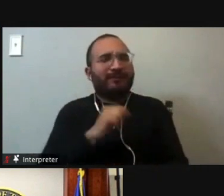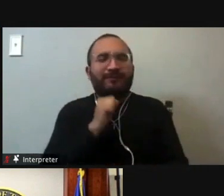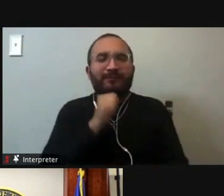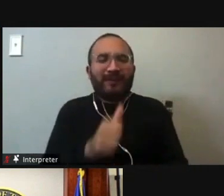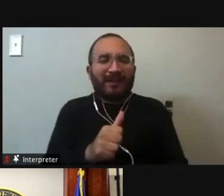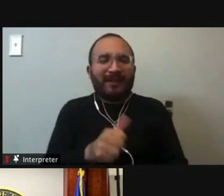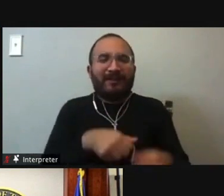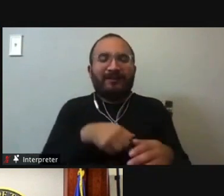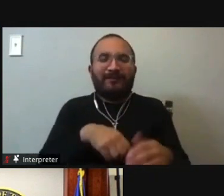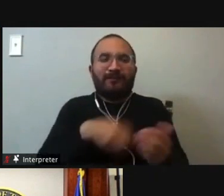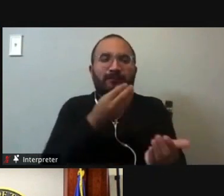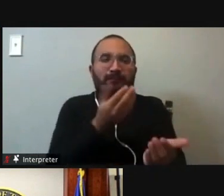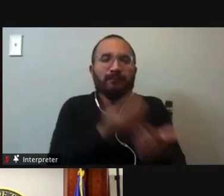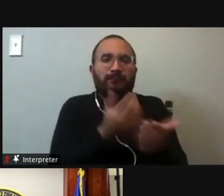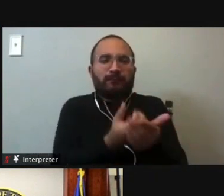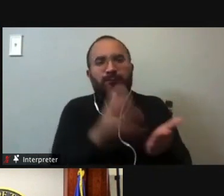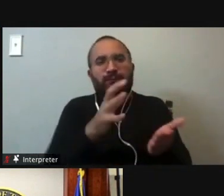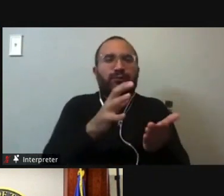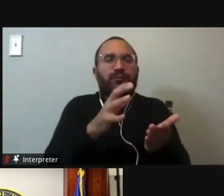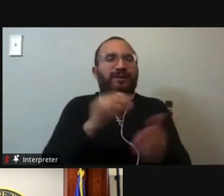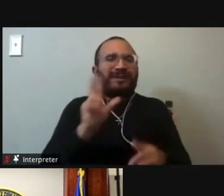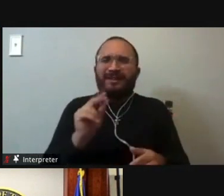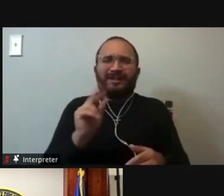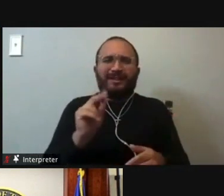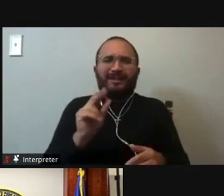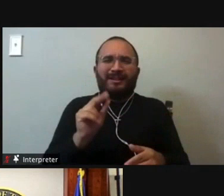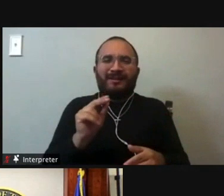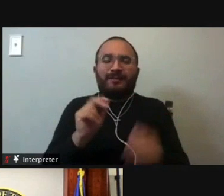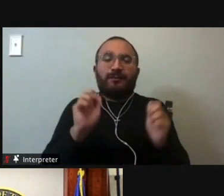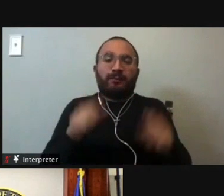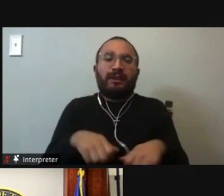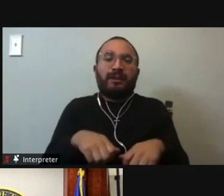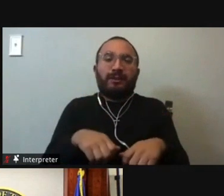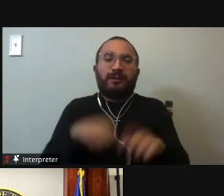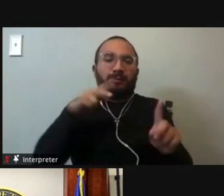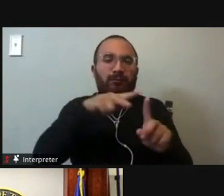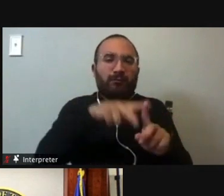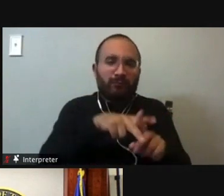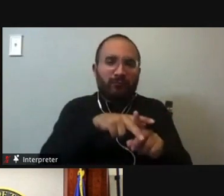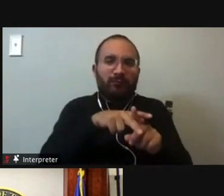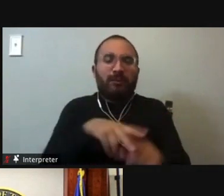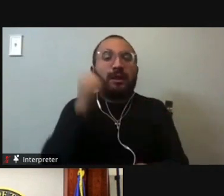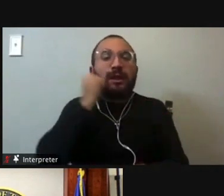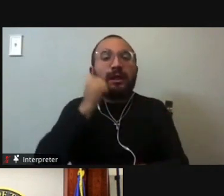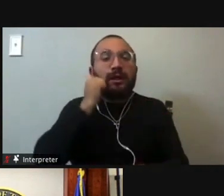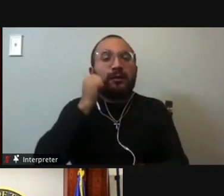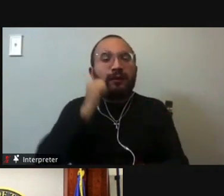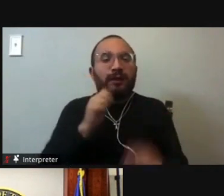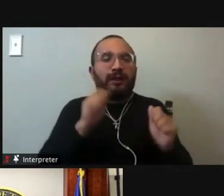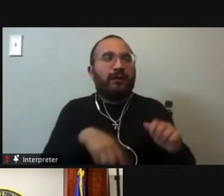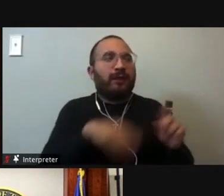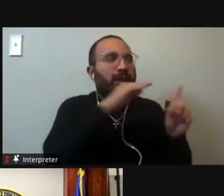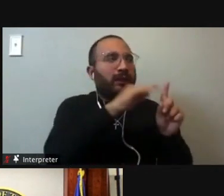expensive program that would cost the state so much money. It's something we could actually do that would matter to people, where they could see something about the